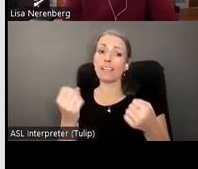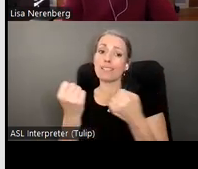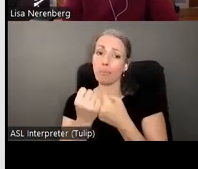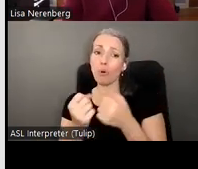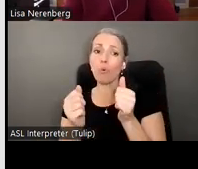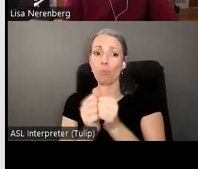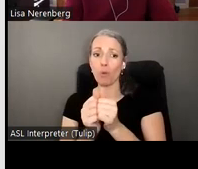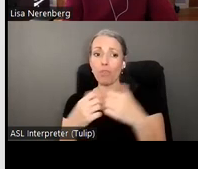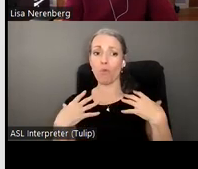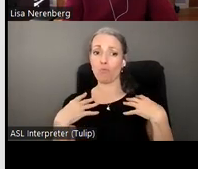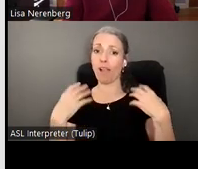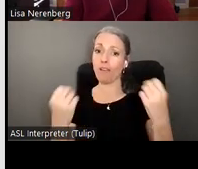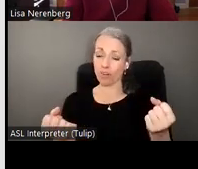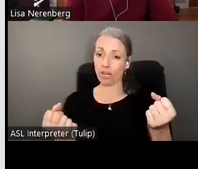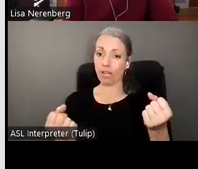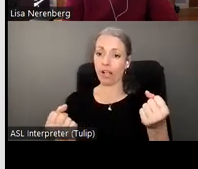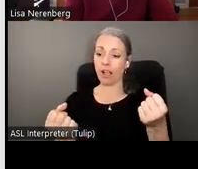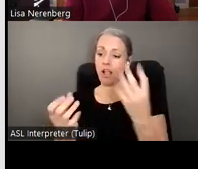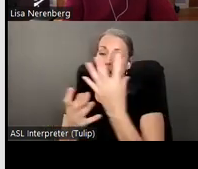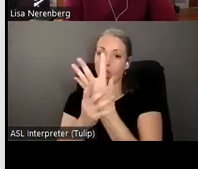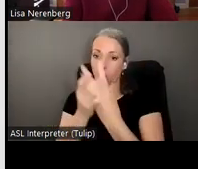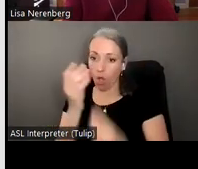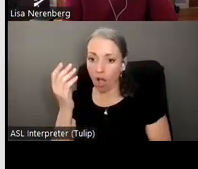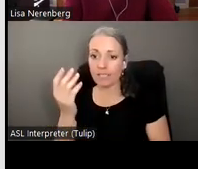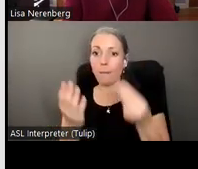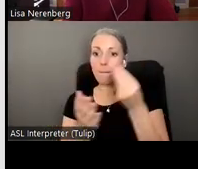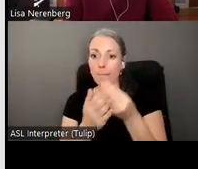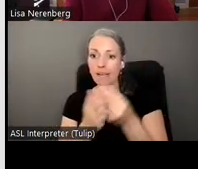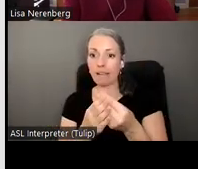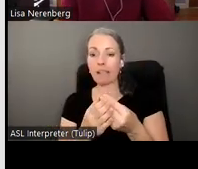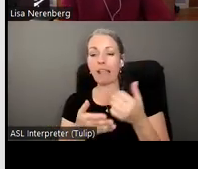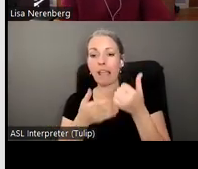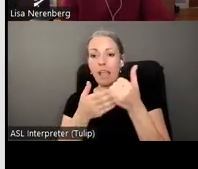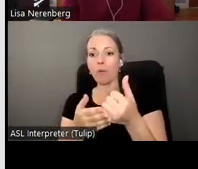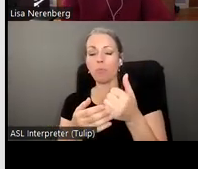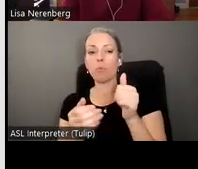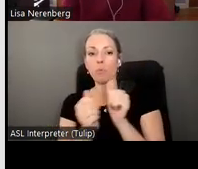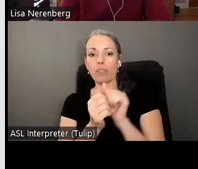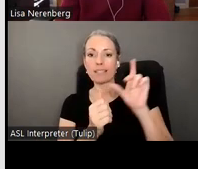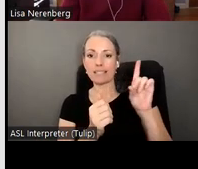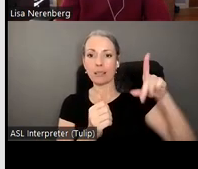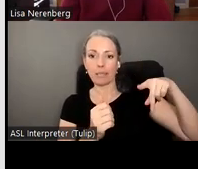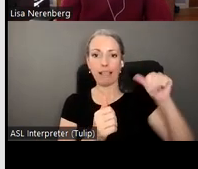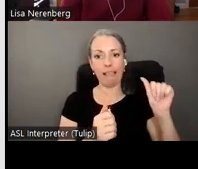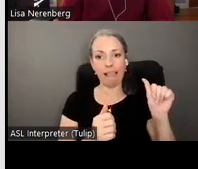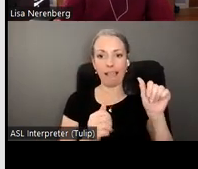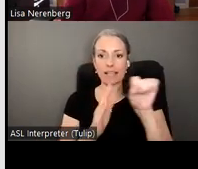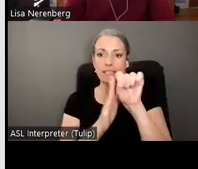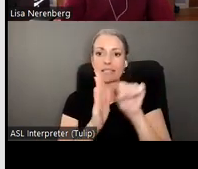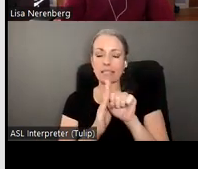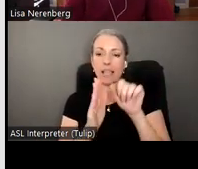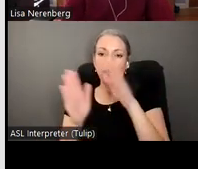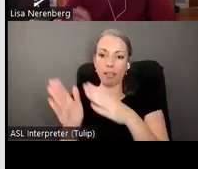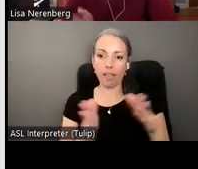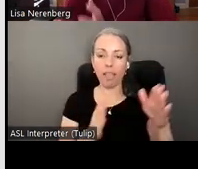recovering losses and restitution help with advanced directives and estate plans and to really